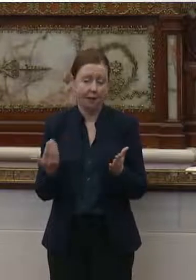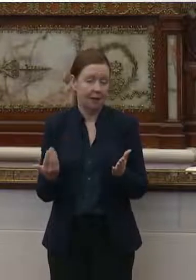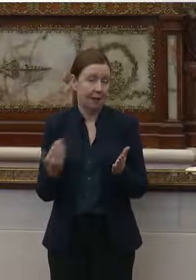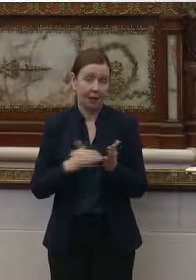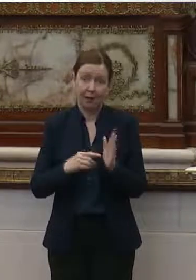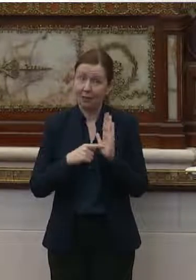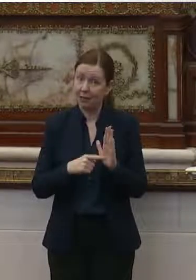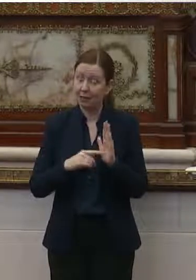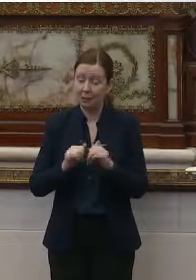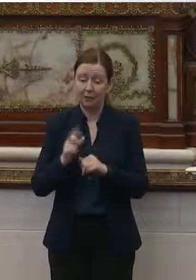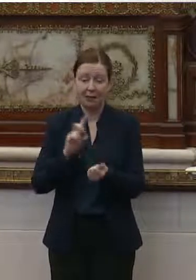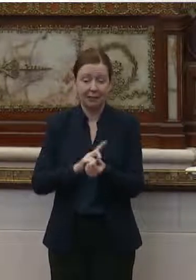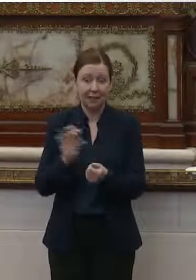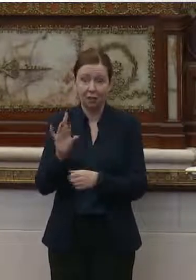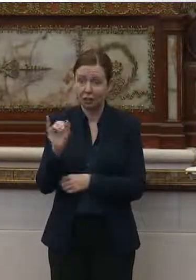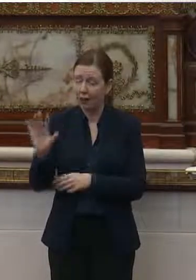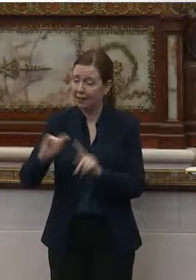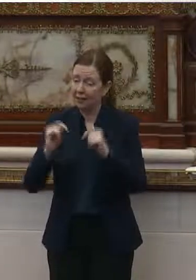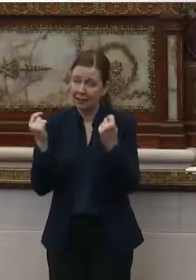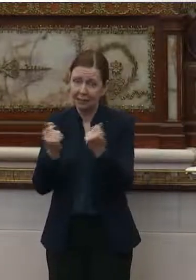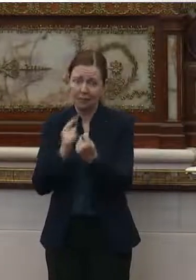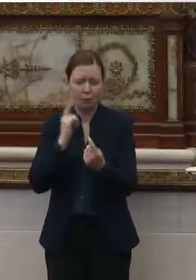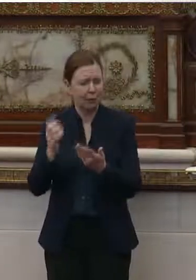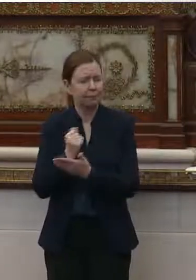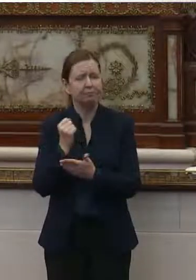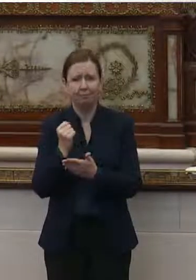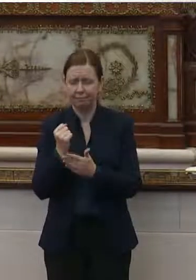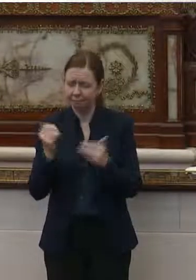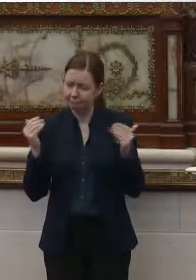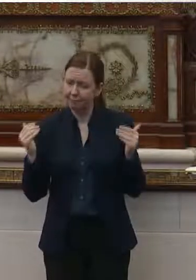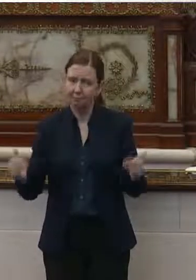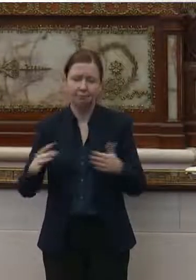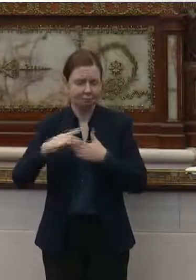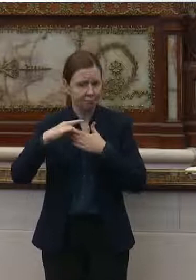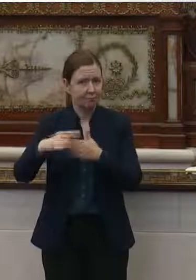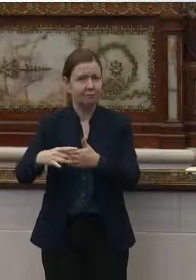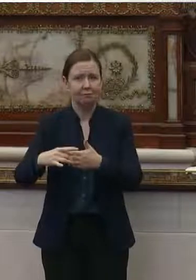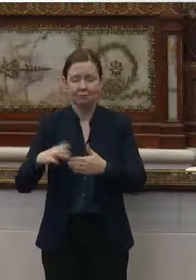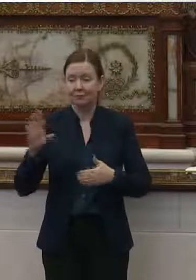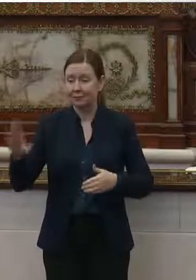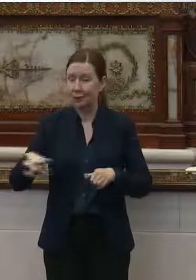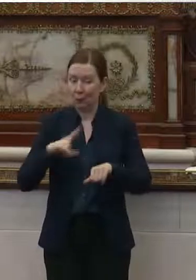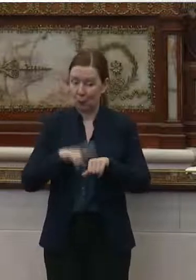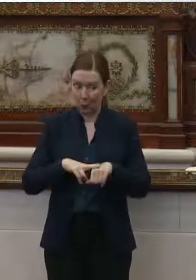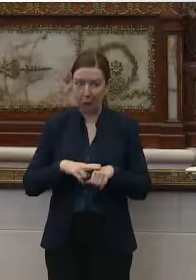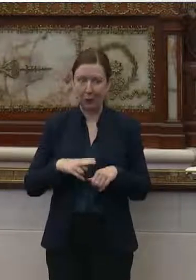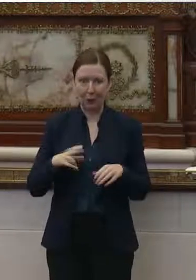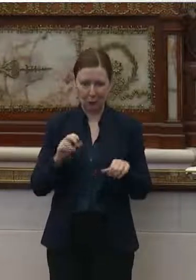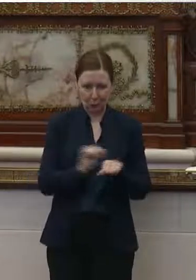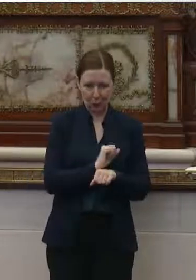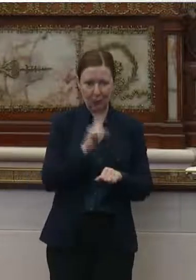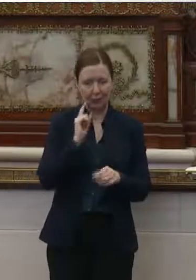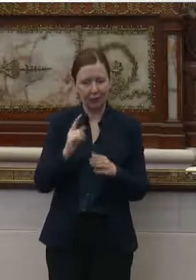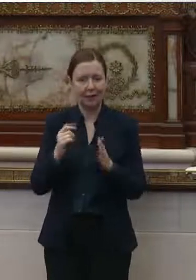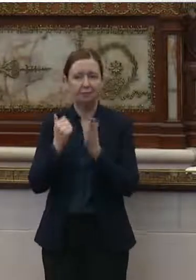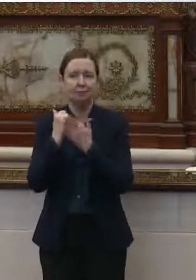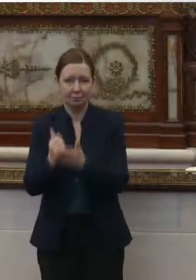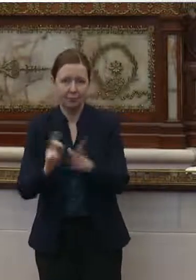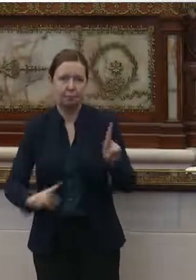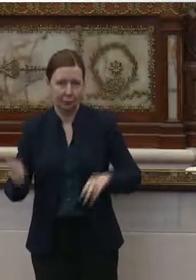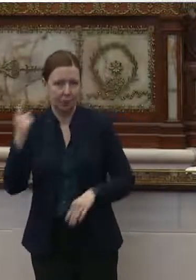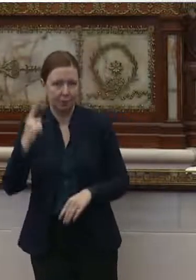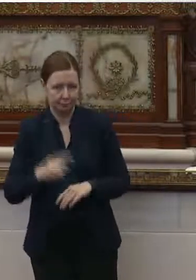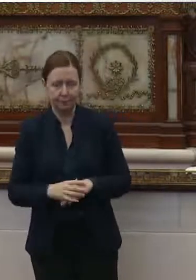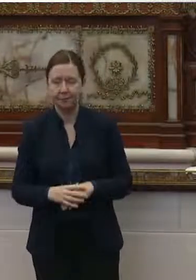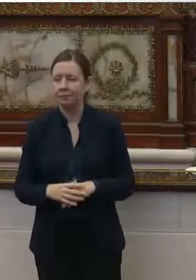how, um, Dr. Farley and his team stepped up to the plate, uh, stepped outside of their norm and put us in a position to make sure that people were safe. So,